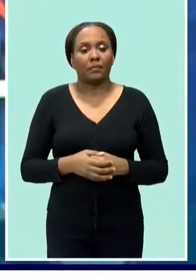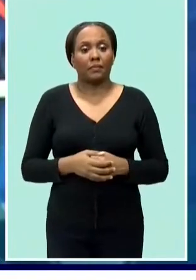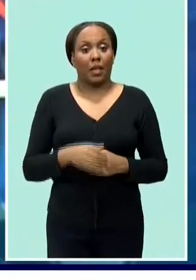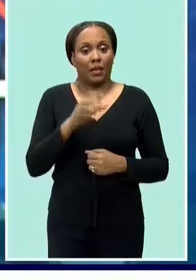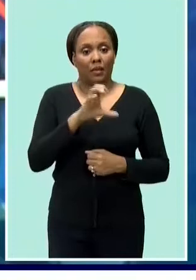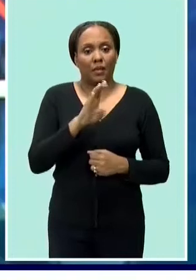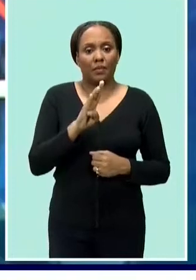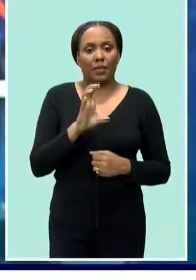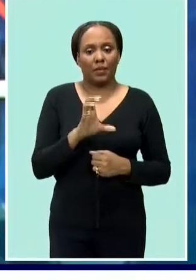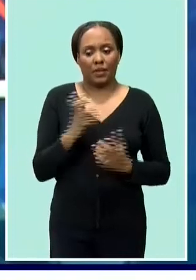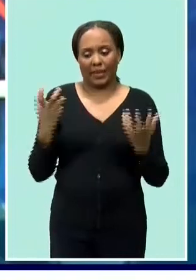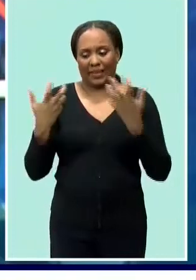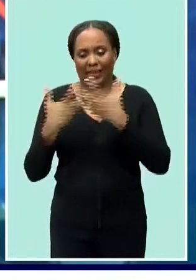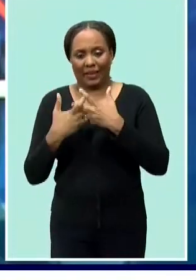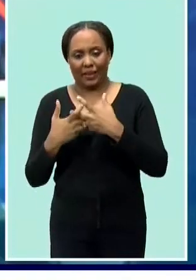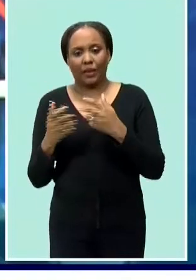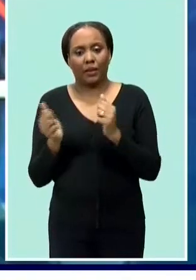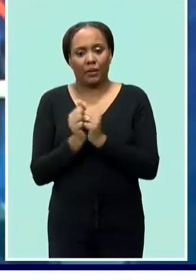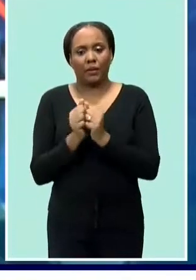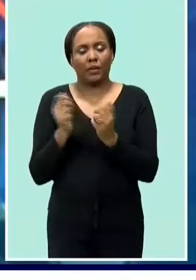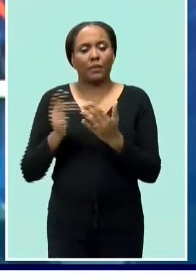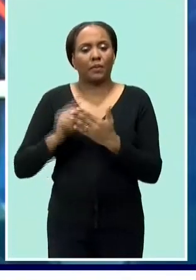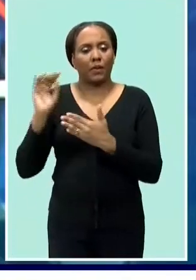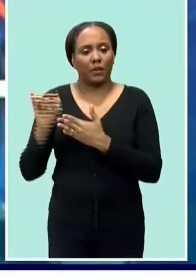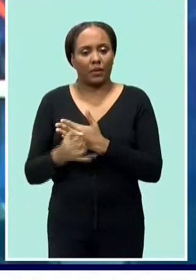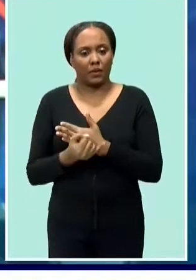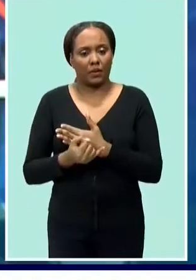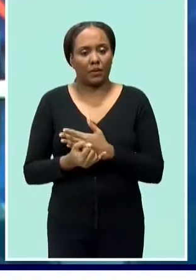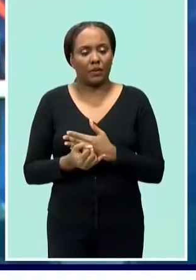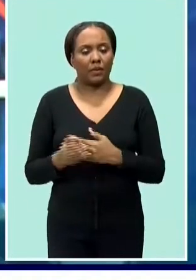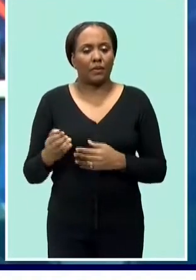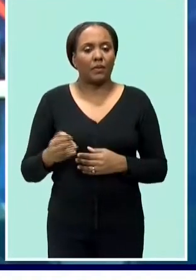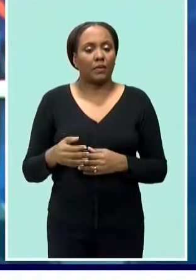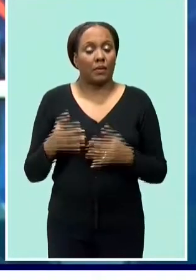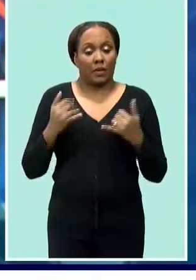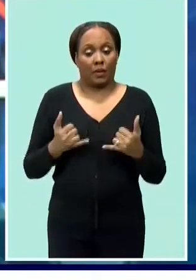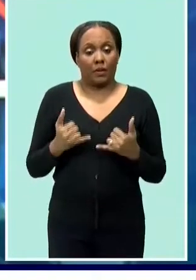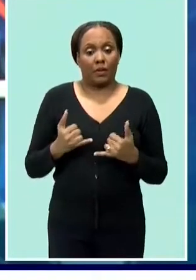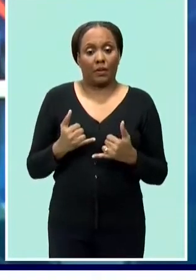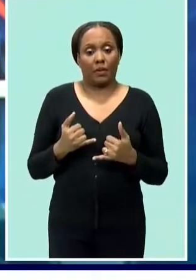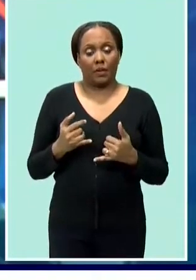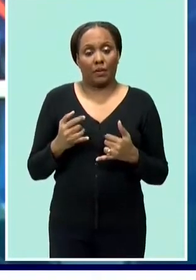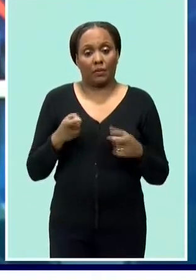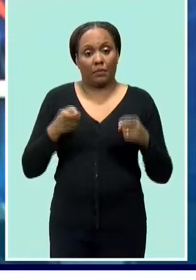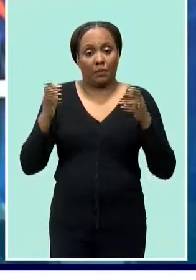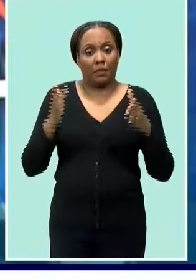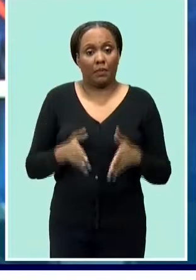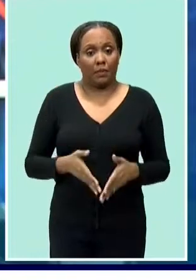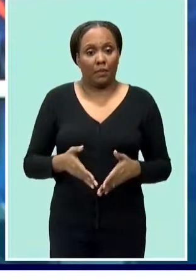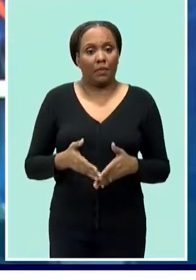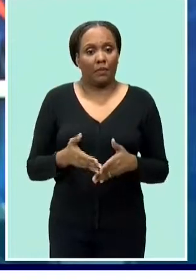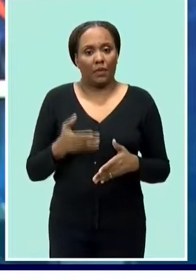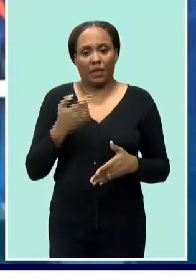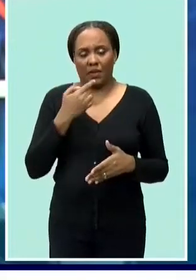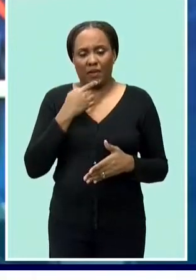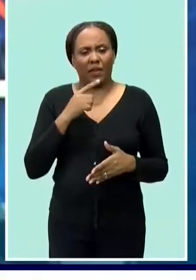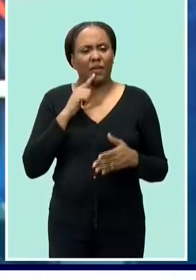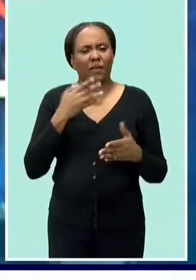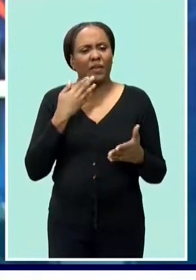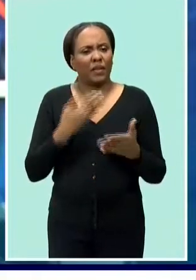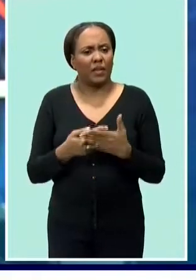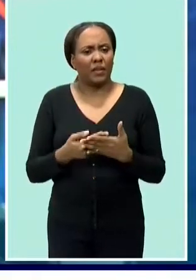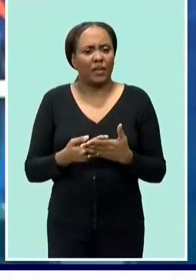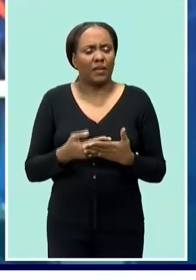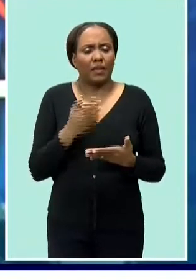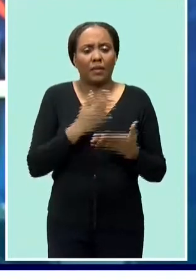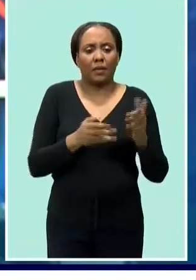venture acting general manager sherwood mccaskey welcomed the collaboration noting video 246 is an indication there are still institutions